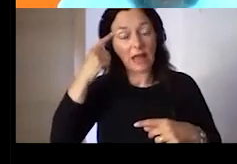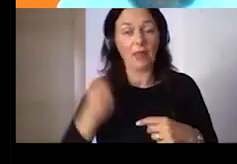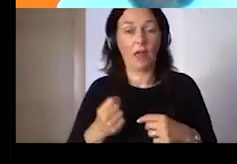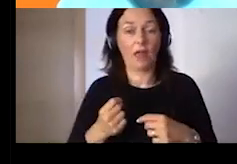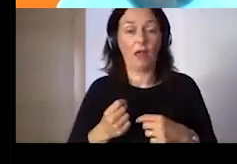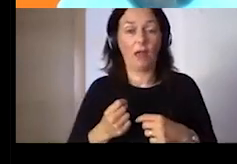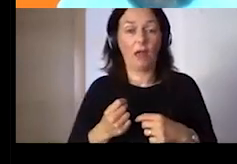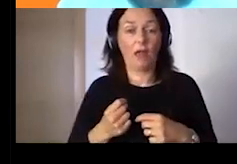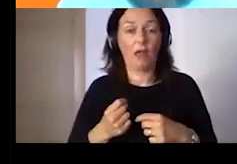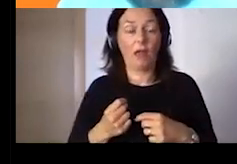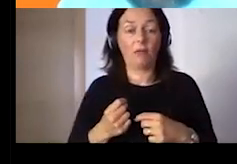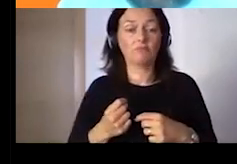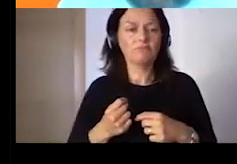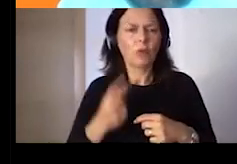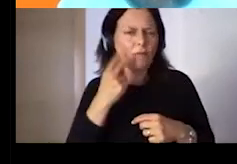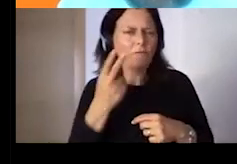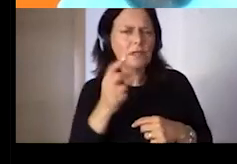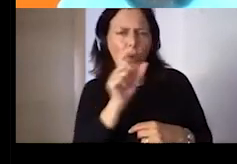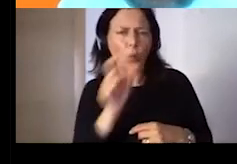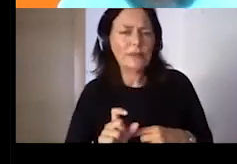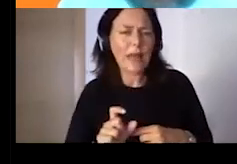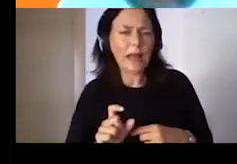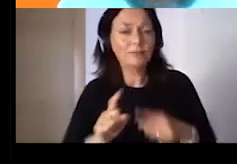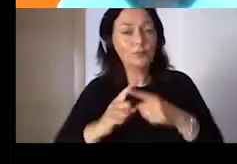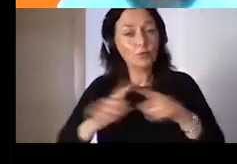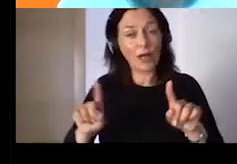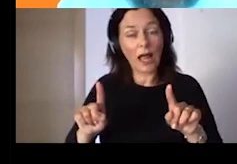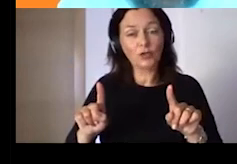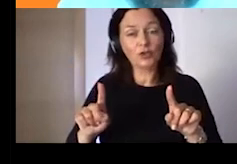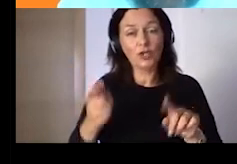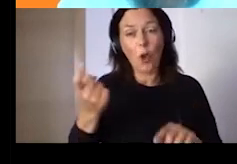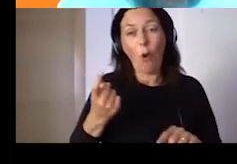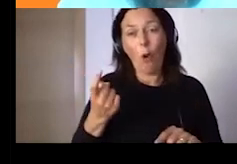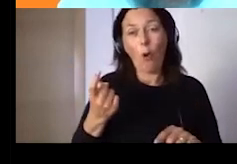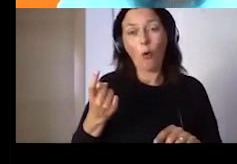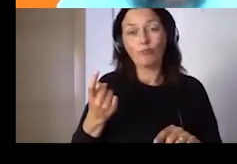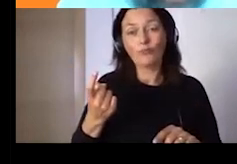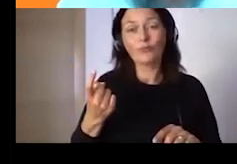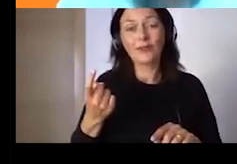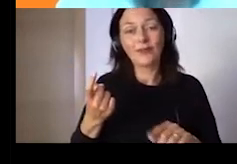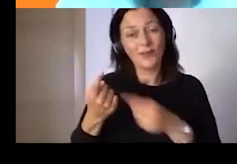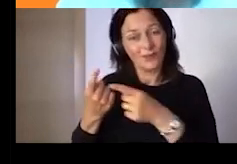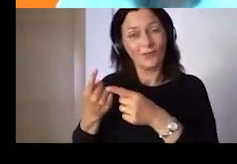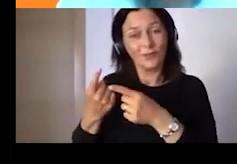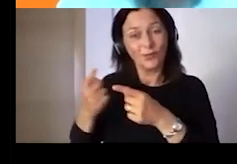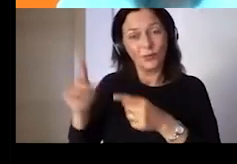countries, answering sense of inadequacy. So, not feeling adequate to